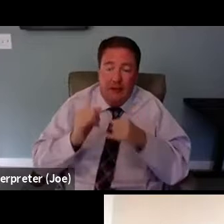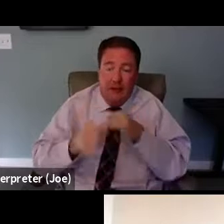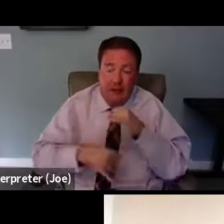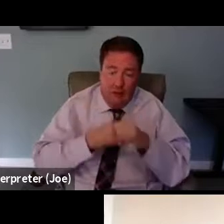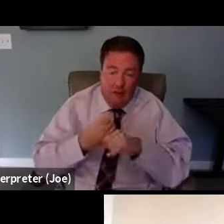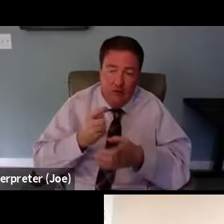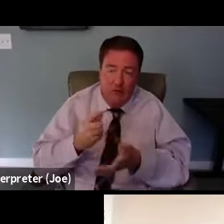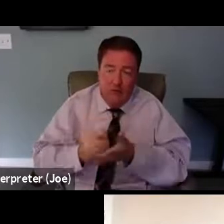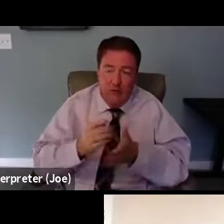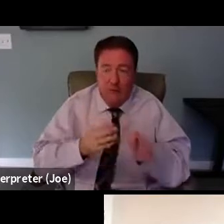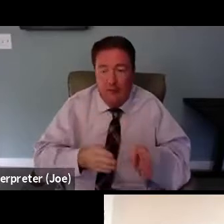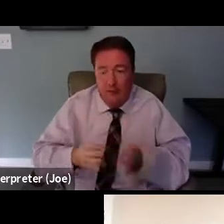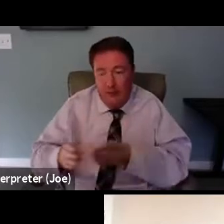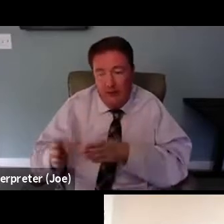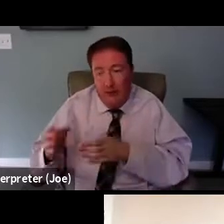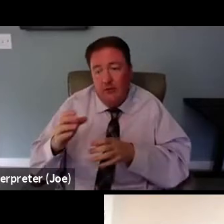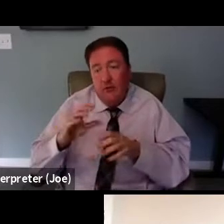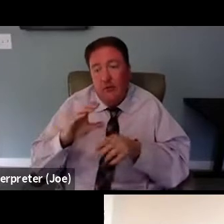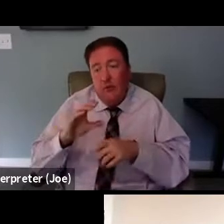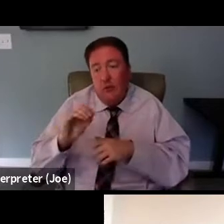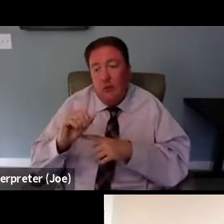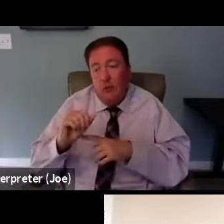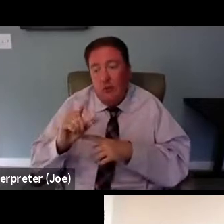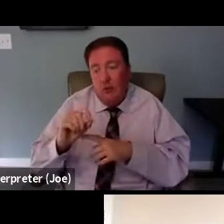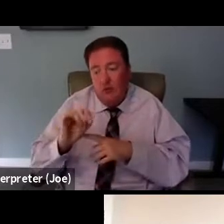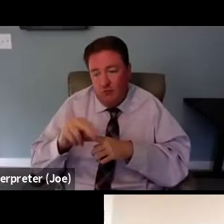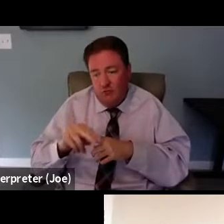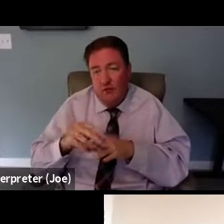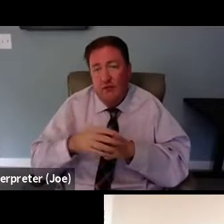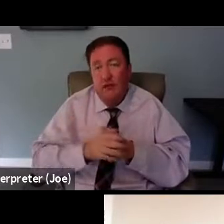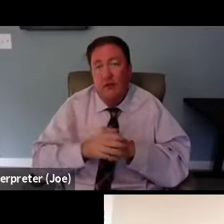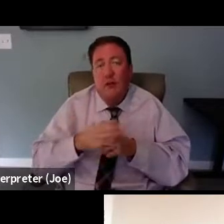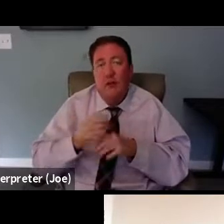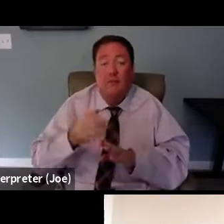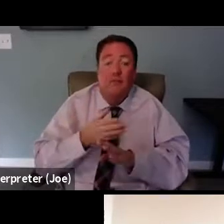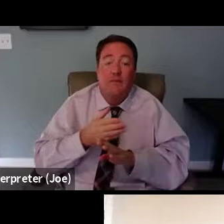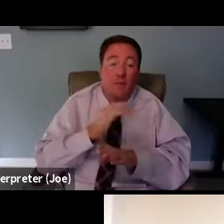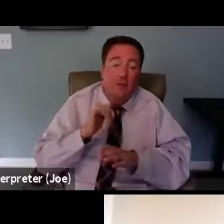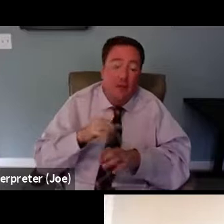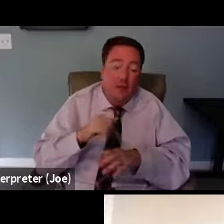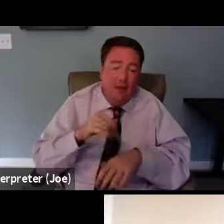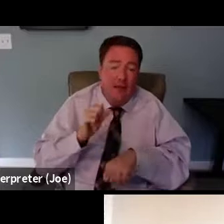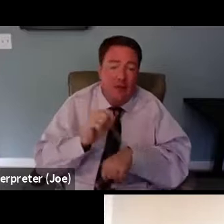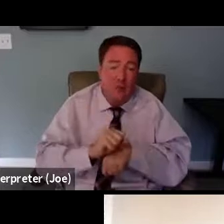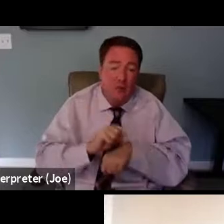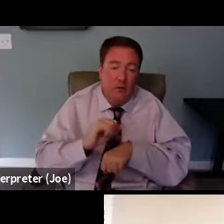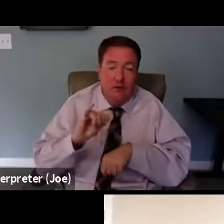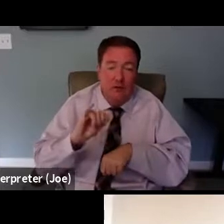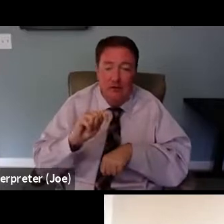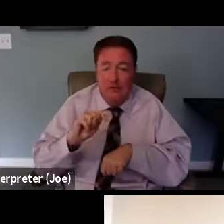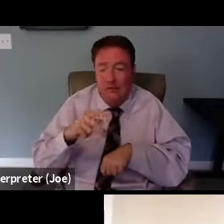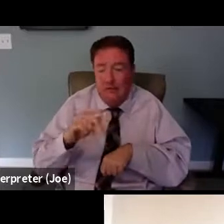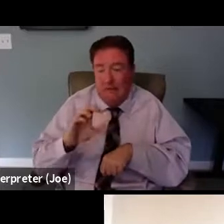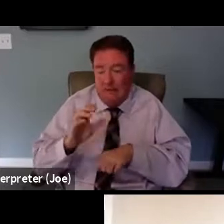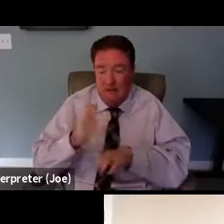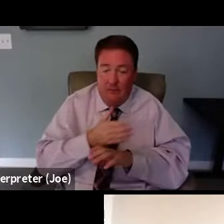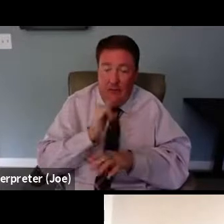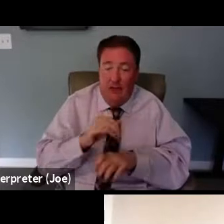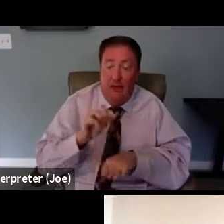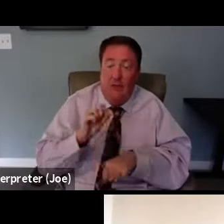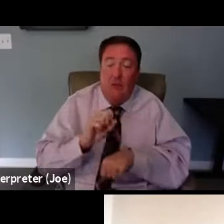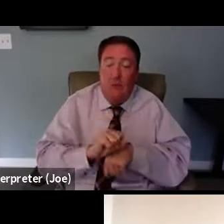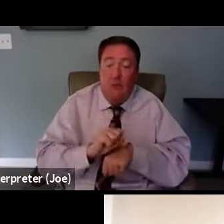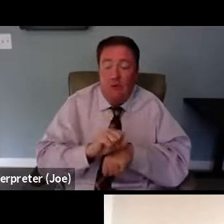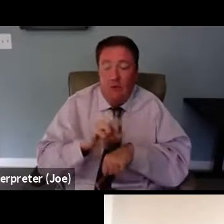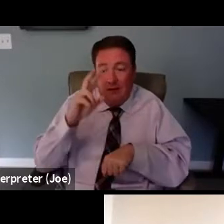with the HIV Collaborative Fund for HIV Treatment Preparedness. And before his tenure at ITPC, Moises was the Vice President and